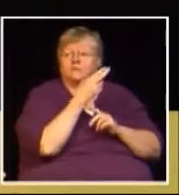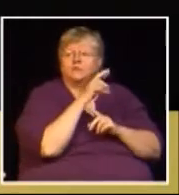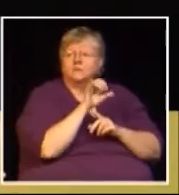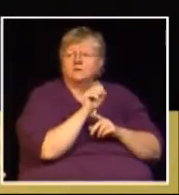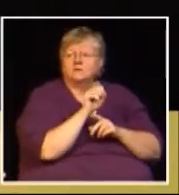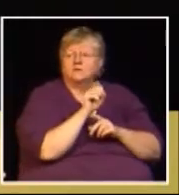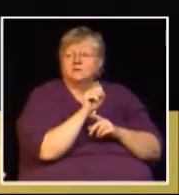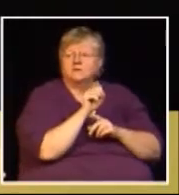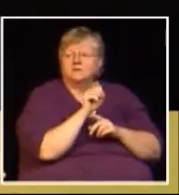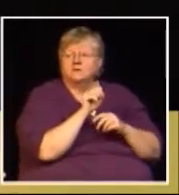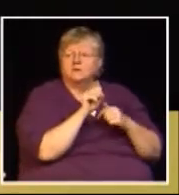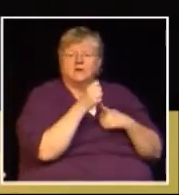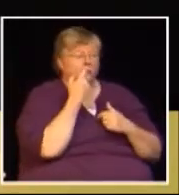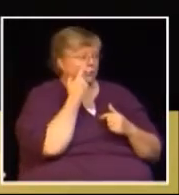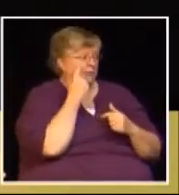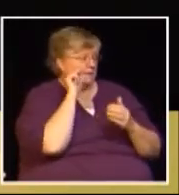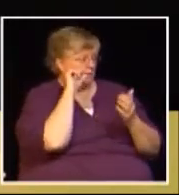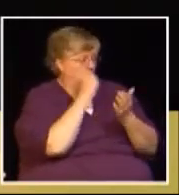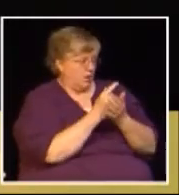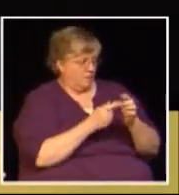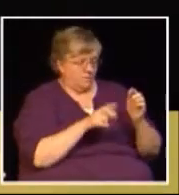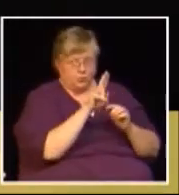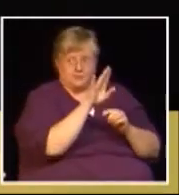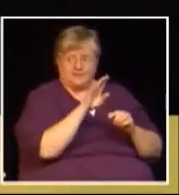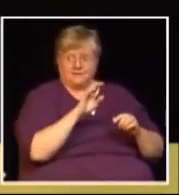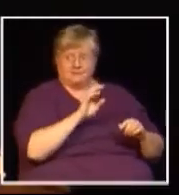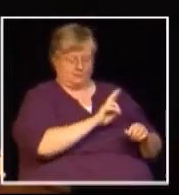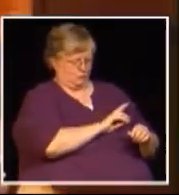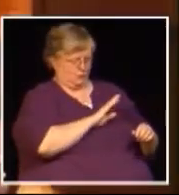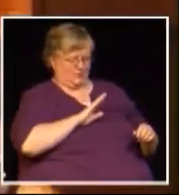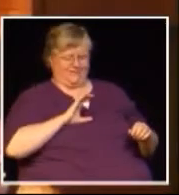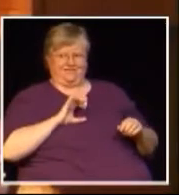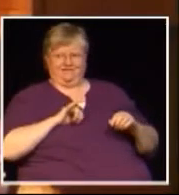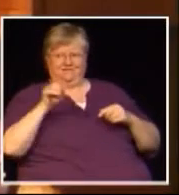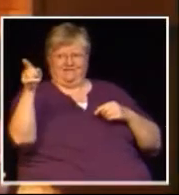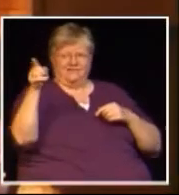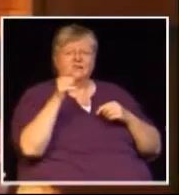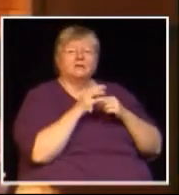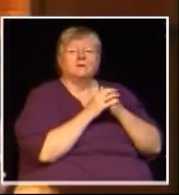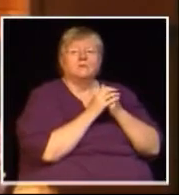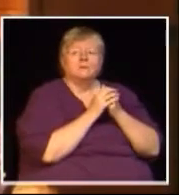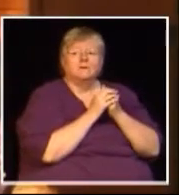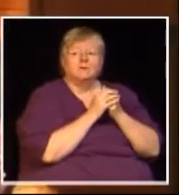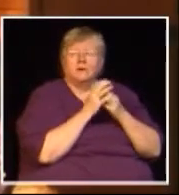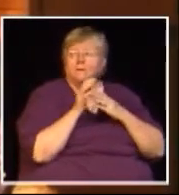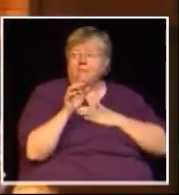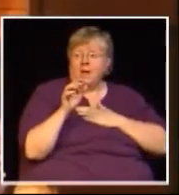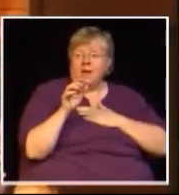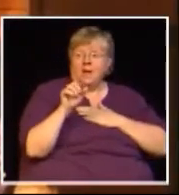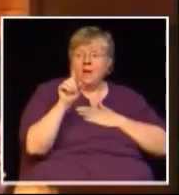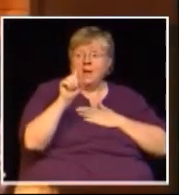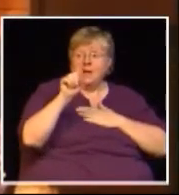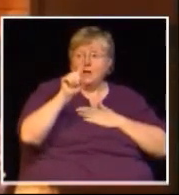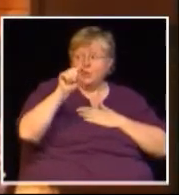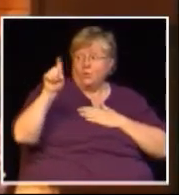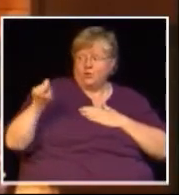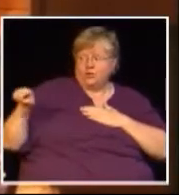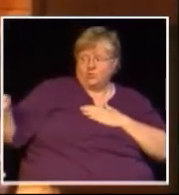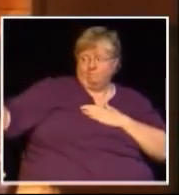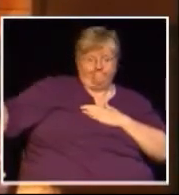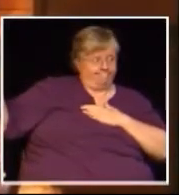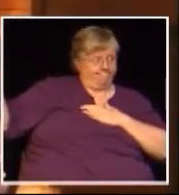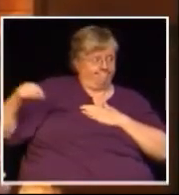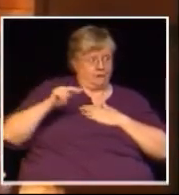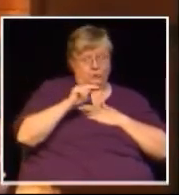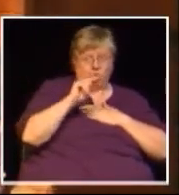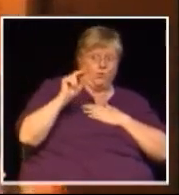check one two my name is Grayson Lapp I'm actually a recent UBC grad and I guess my question is to the HST side